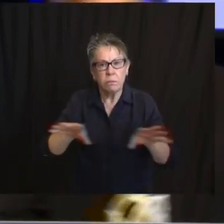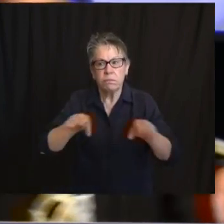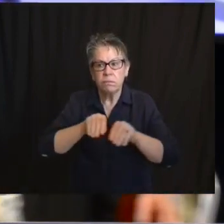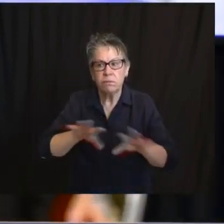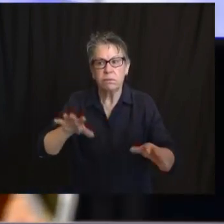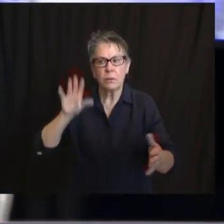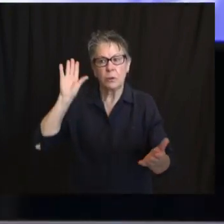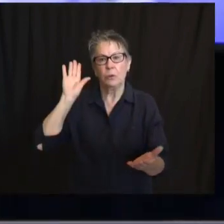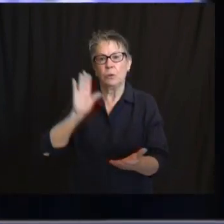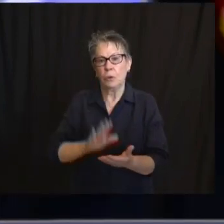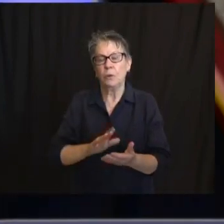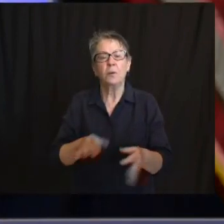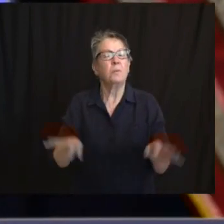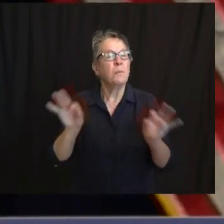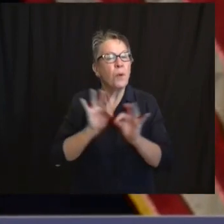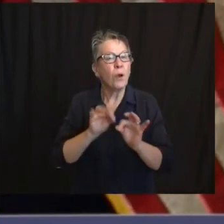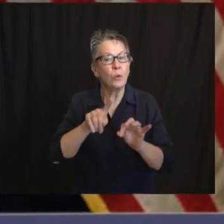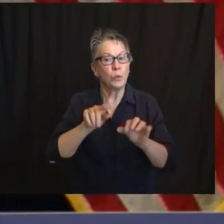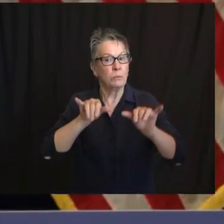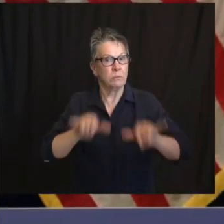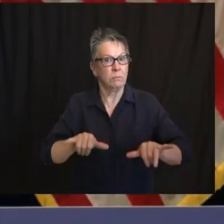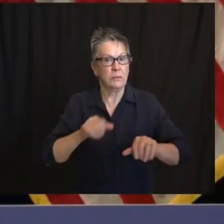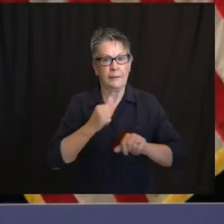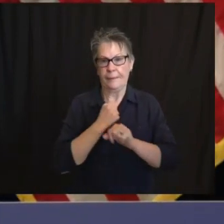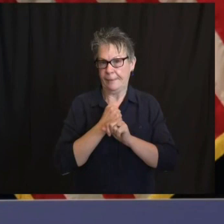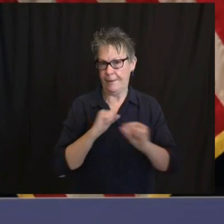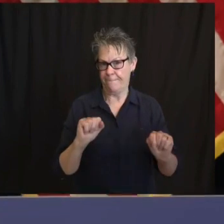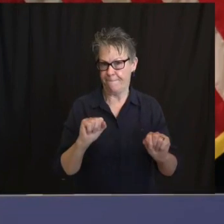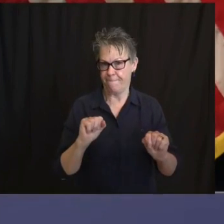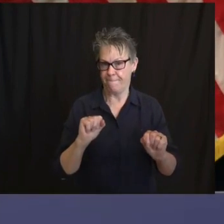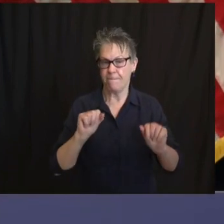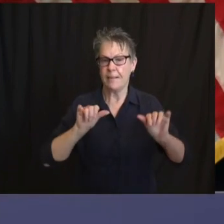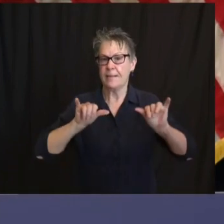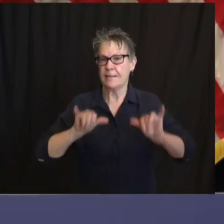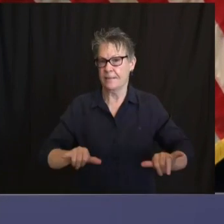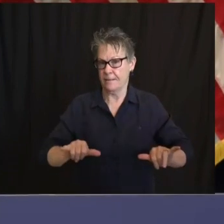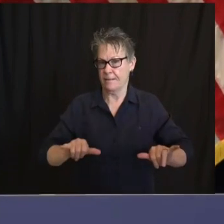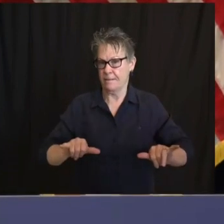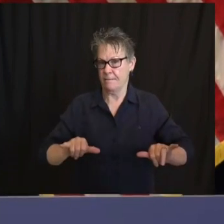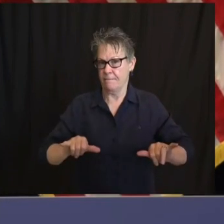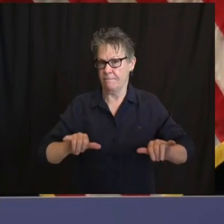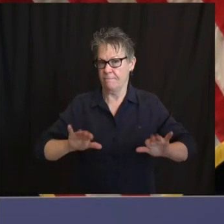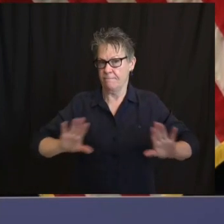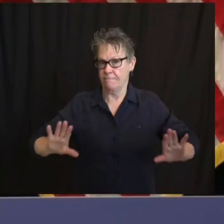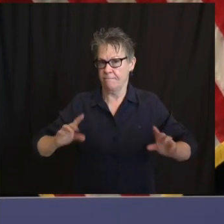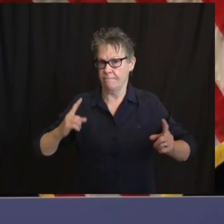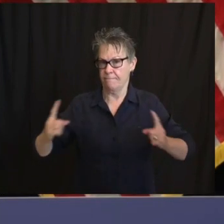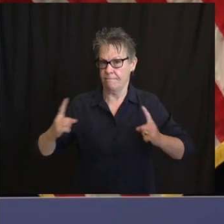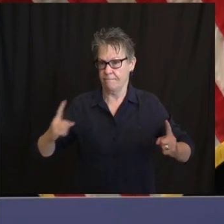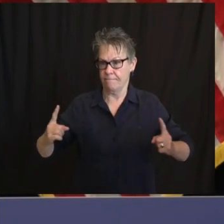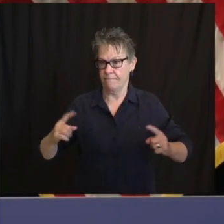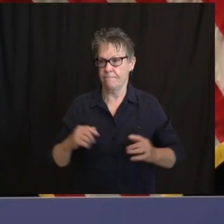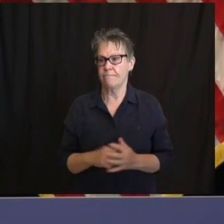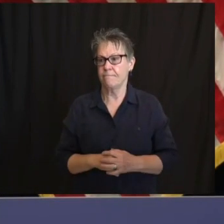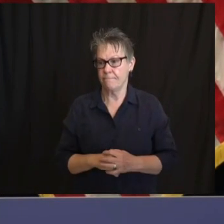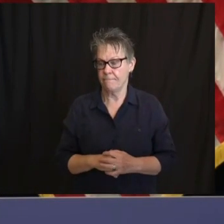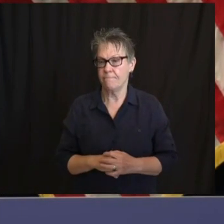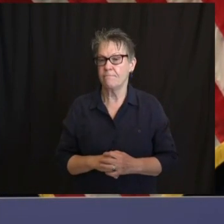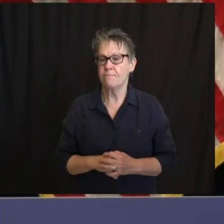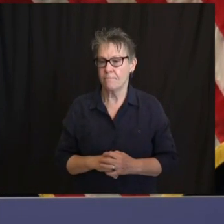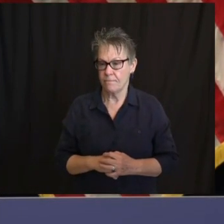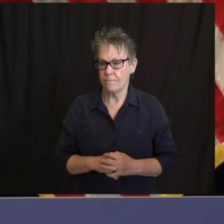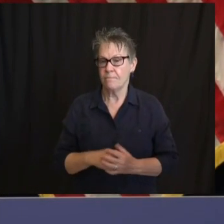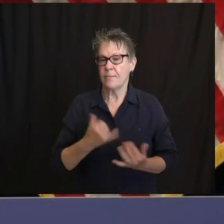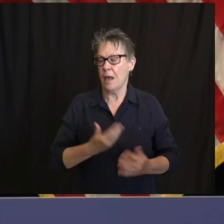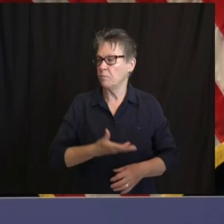Judy, just to reiterate something I referred to earlier, whether it's the metric through the tragic killing of